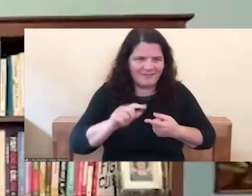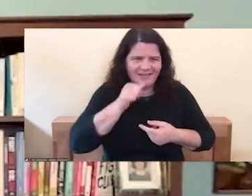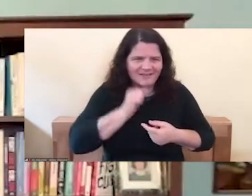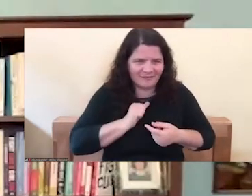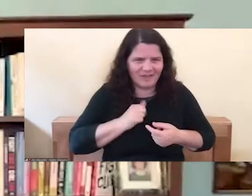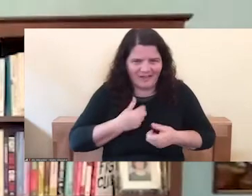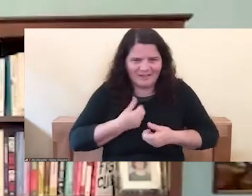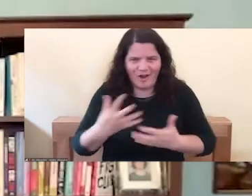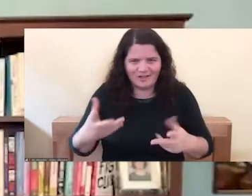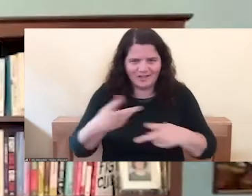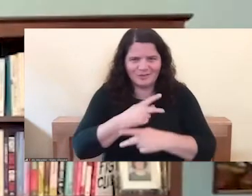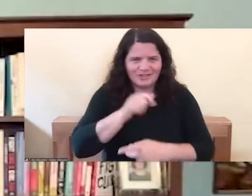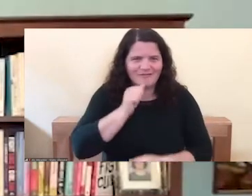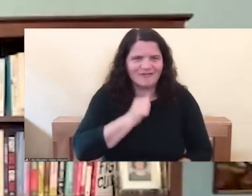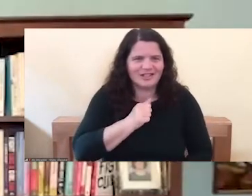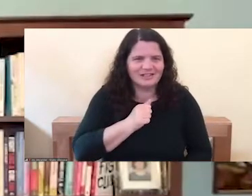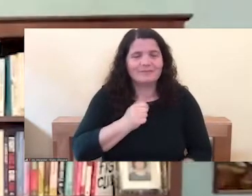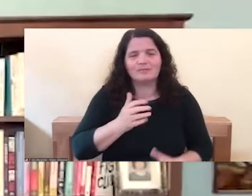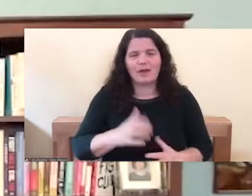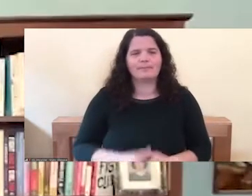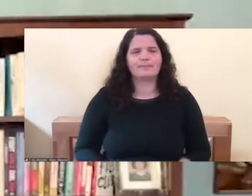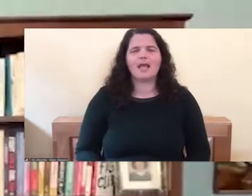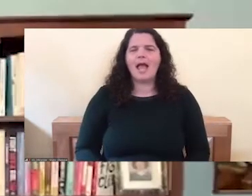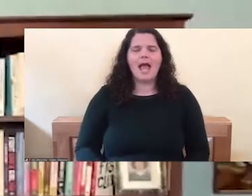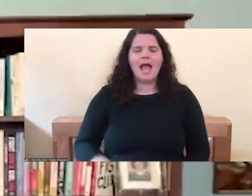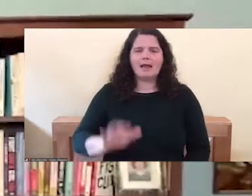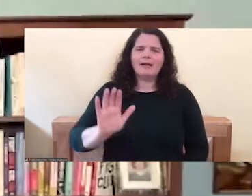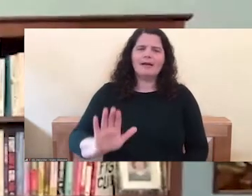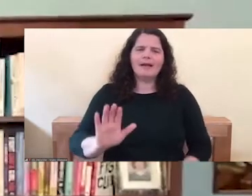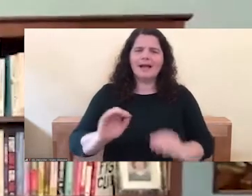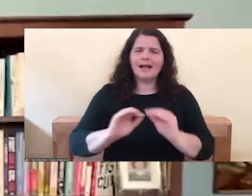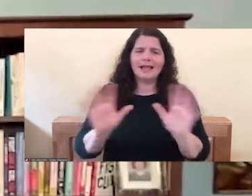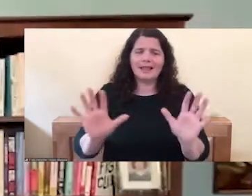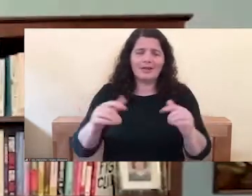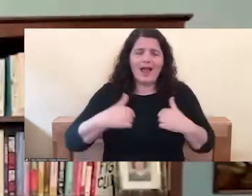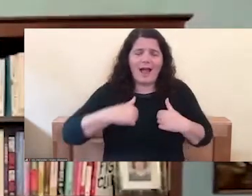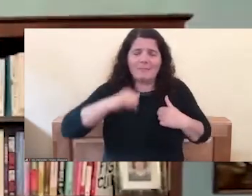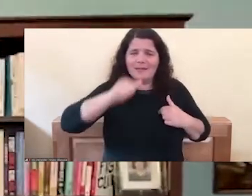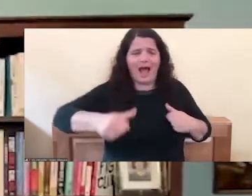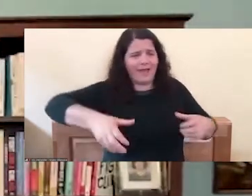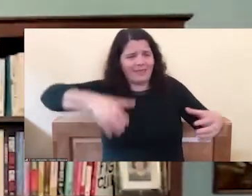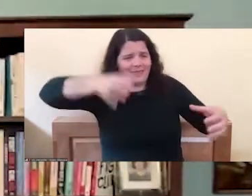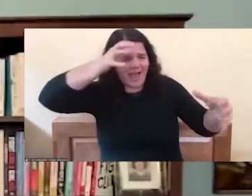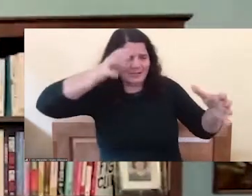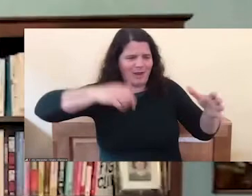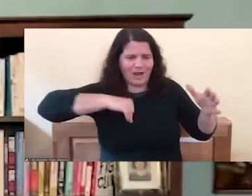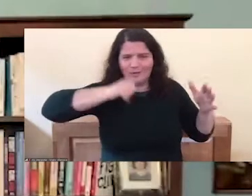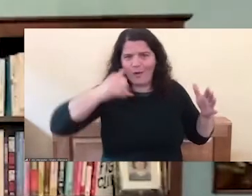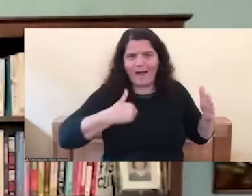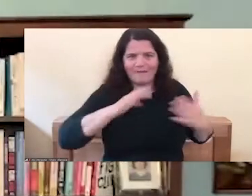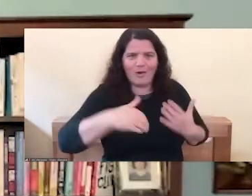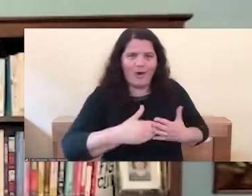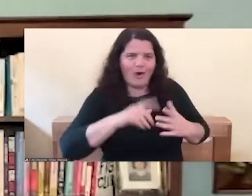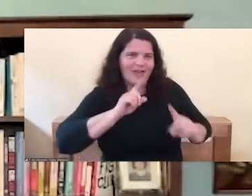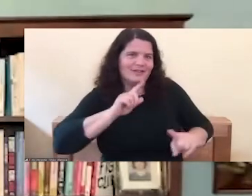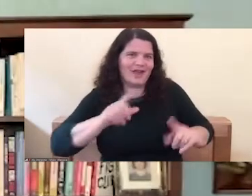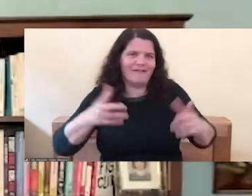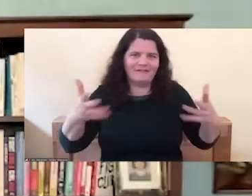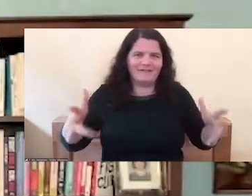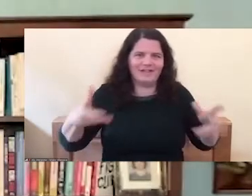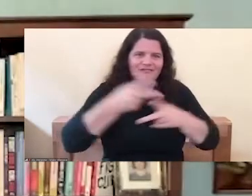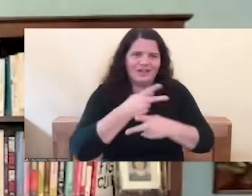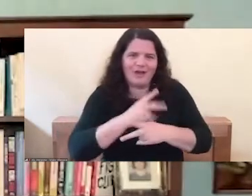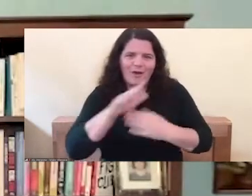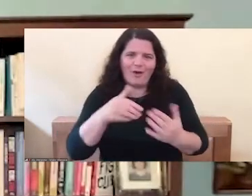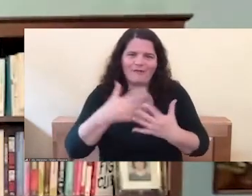way, I say this, not as an expert, he's totally figured out their anger. It's got it all together, man. I'm so cool. It's not like that. It's like, I still struggle with